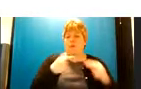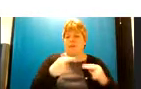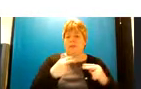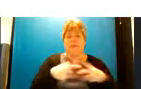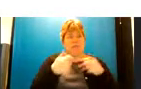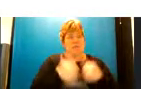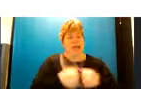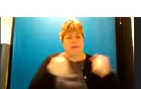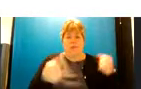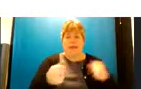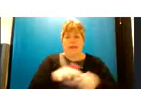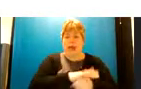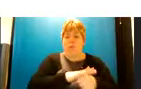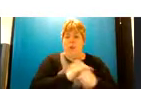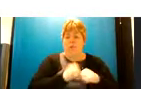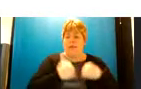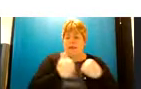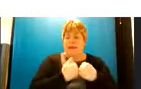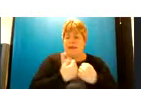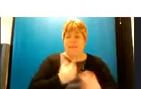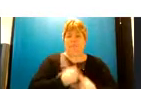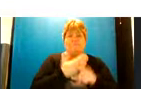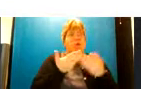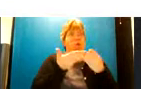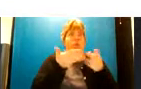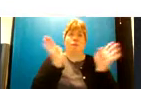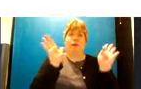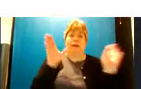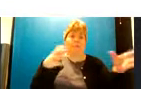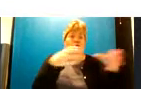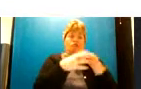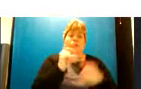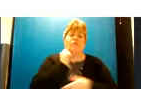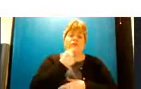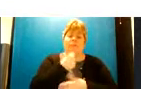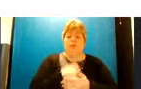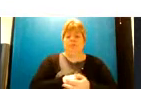our local team so that they can provide to a to a wider cohort of people